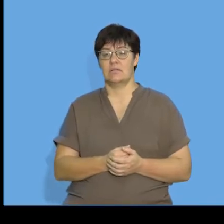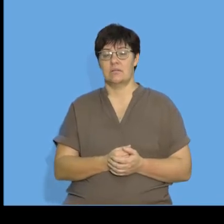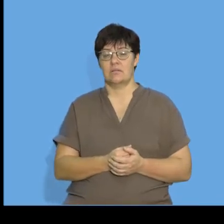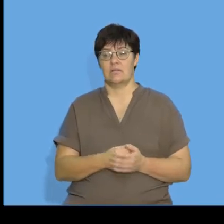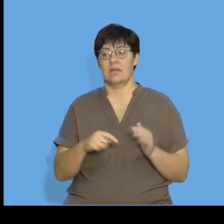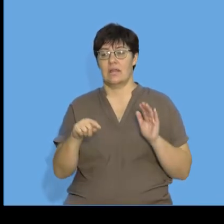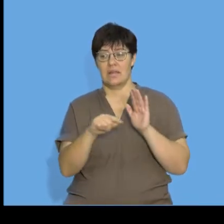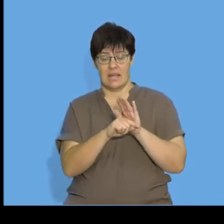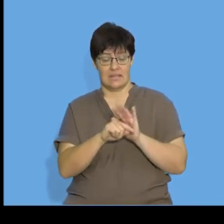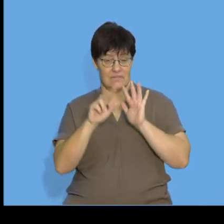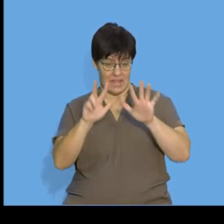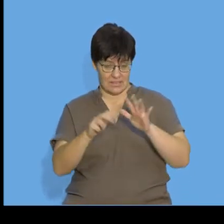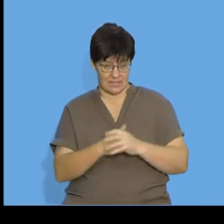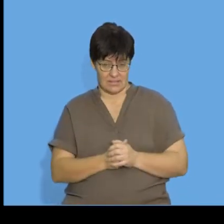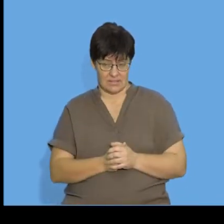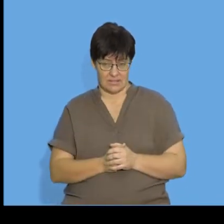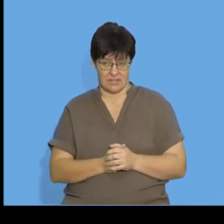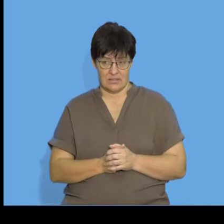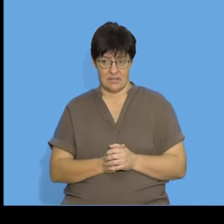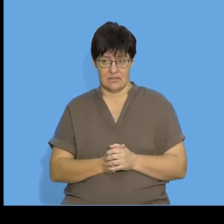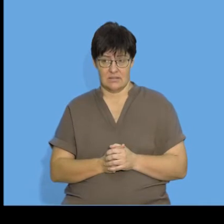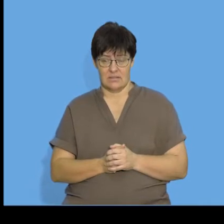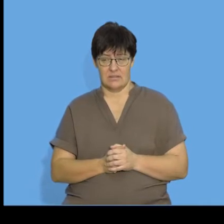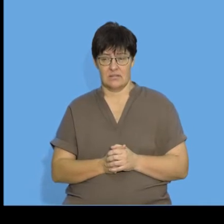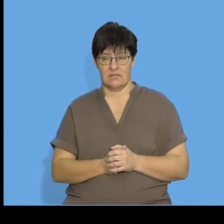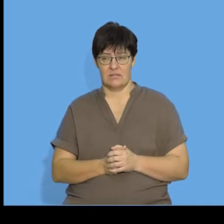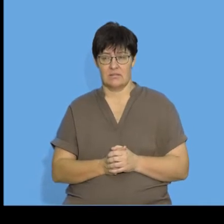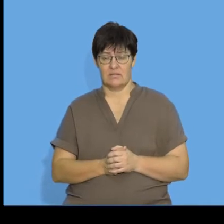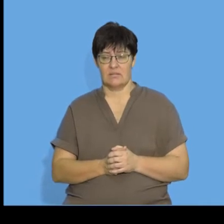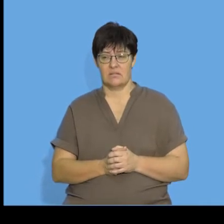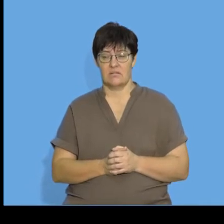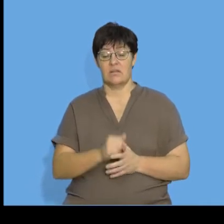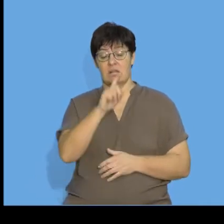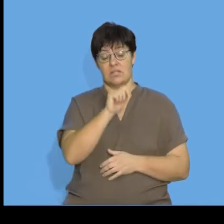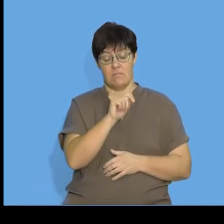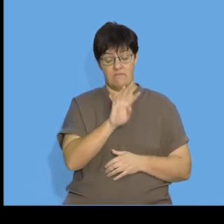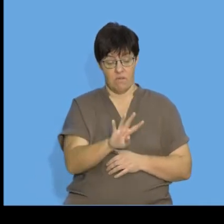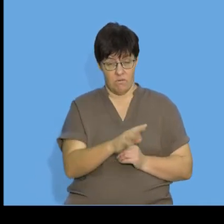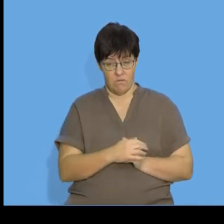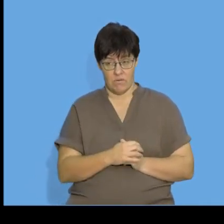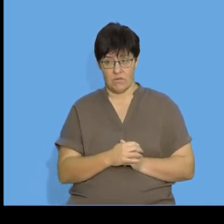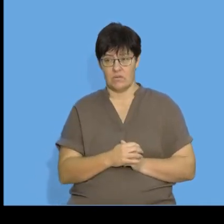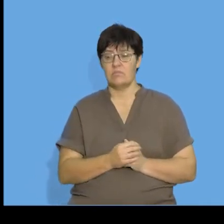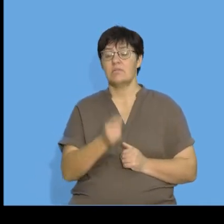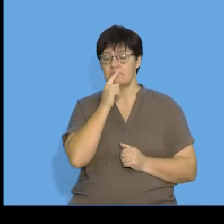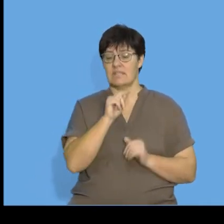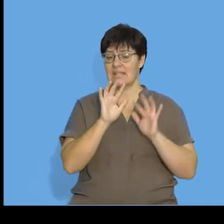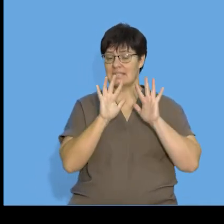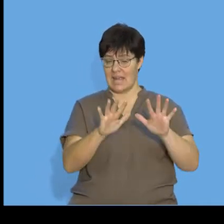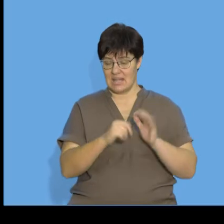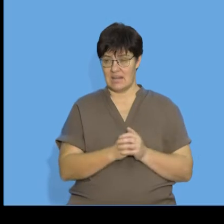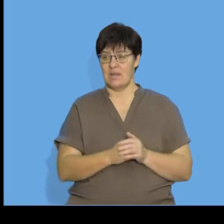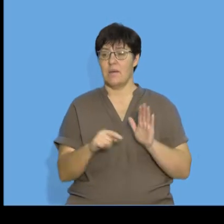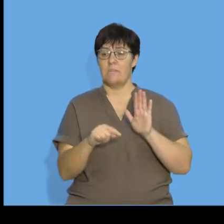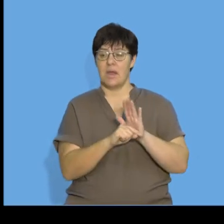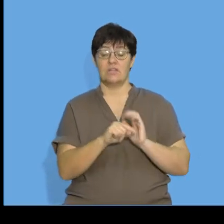negative eight. Then, if I write an expression for term four, we can see that it was